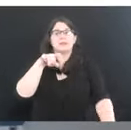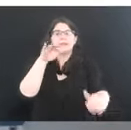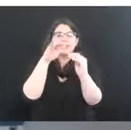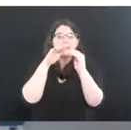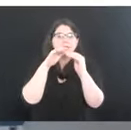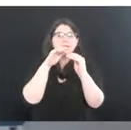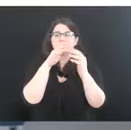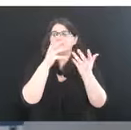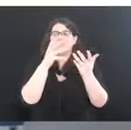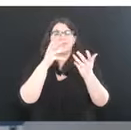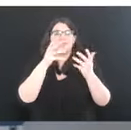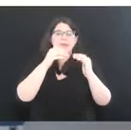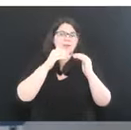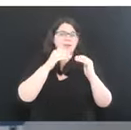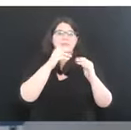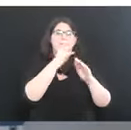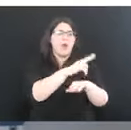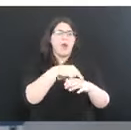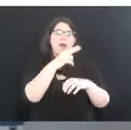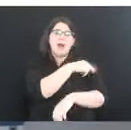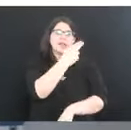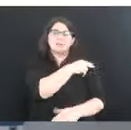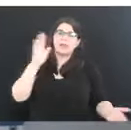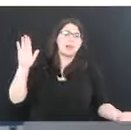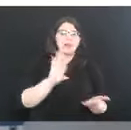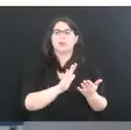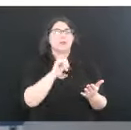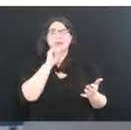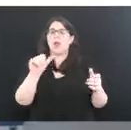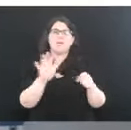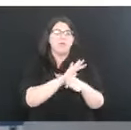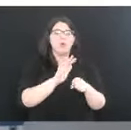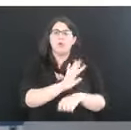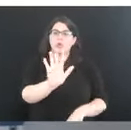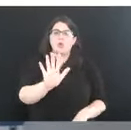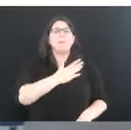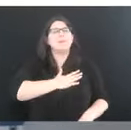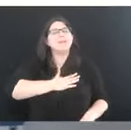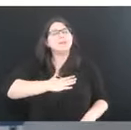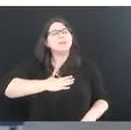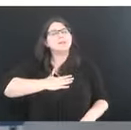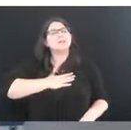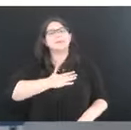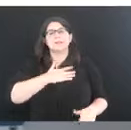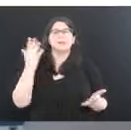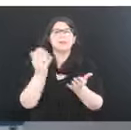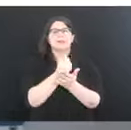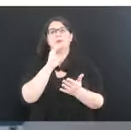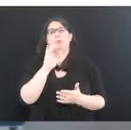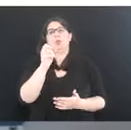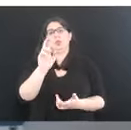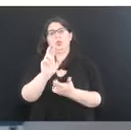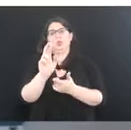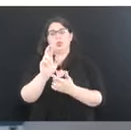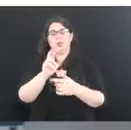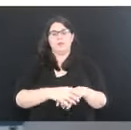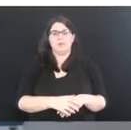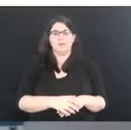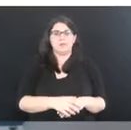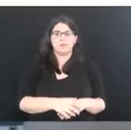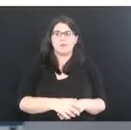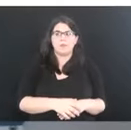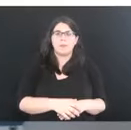hospital capacity and function. So please go get your booster. If you're in a pharmacy, we